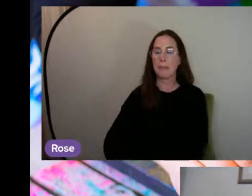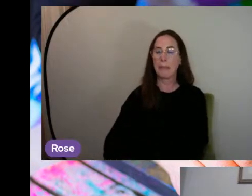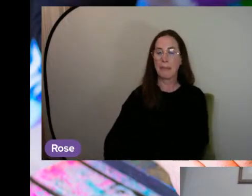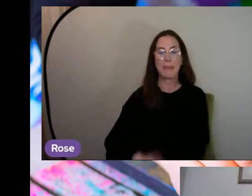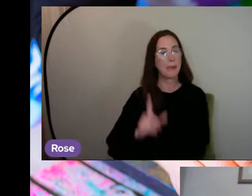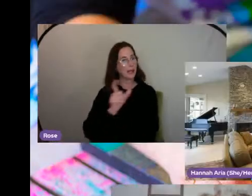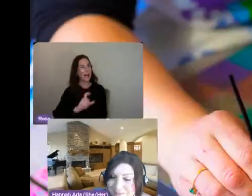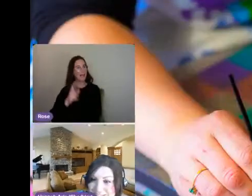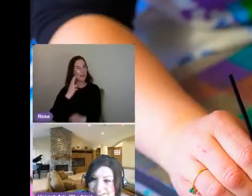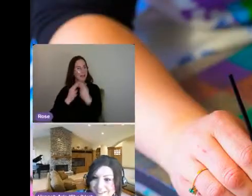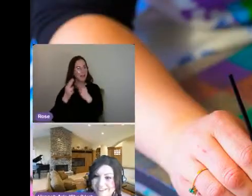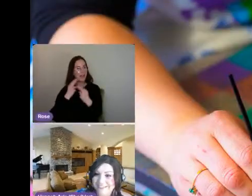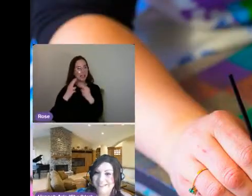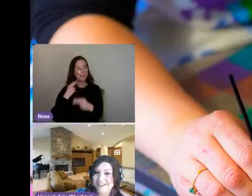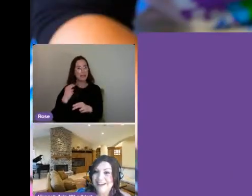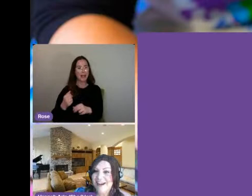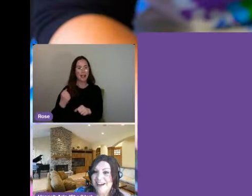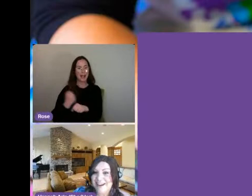face paint game.